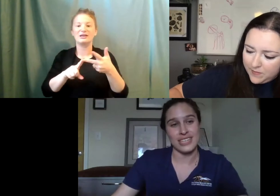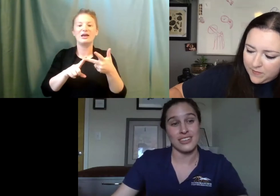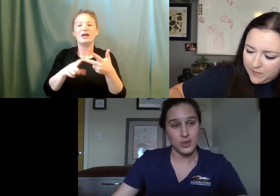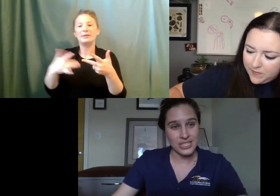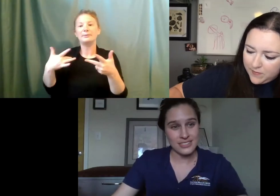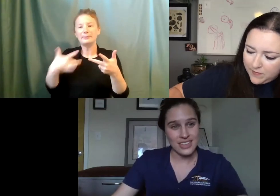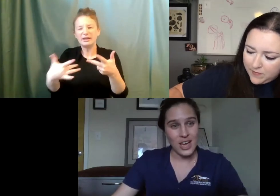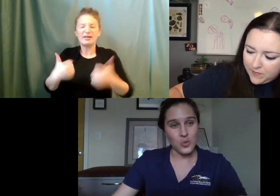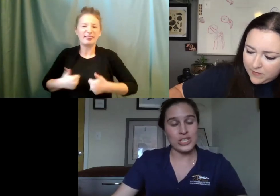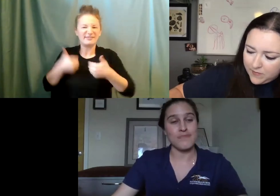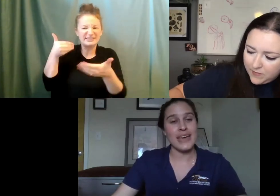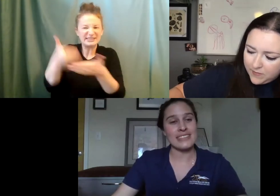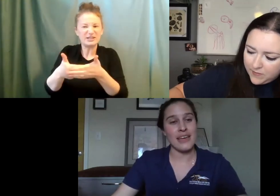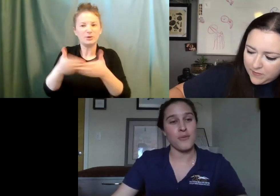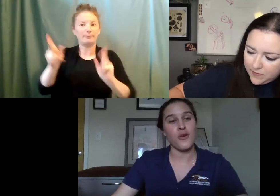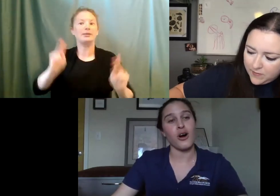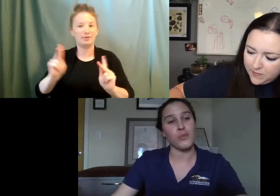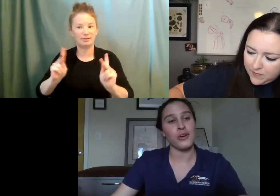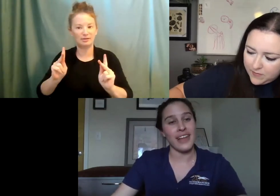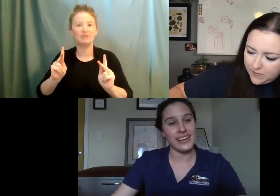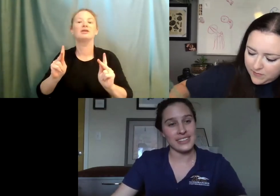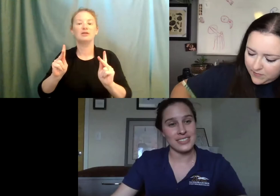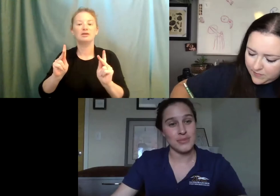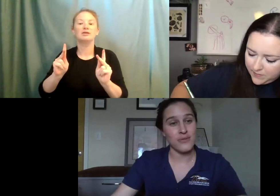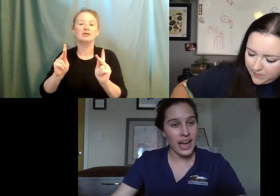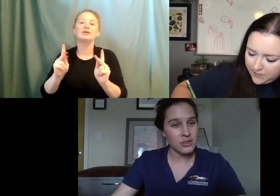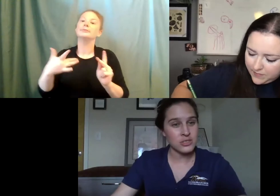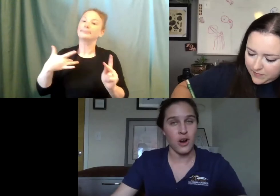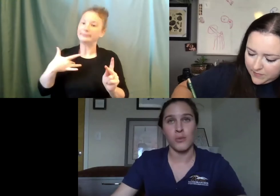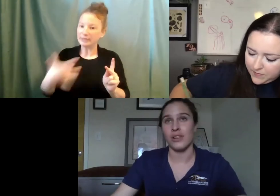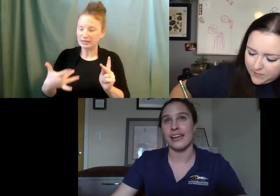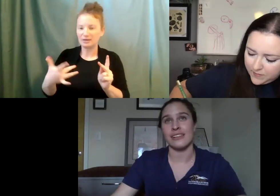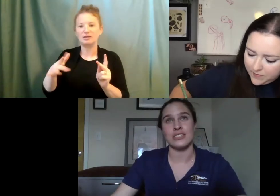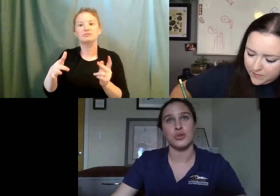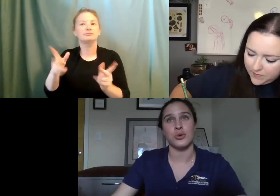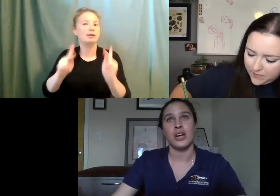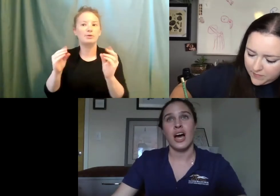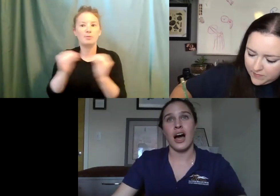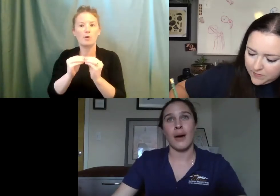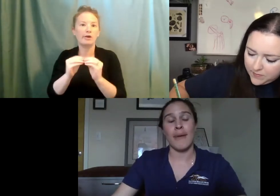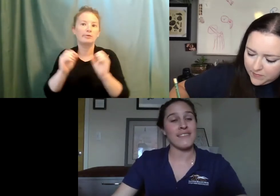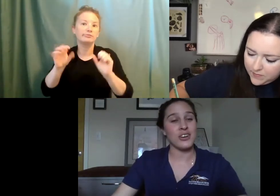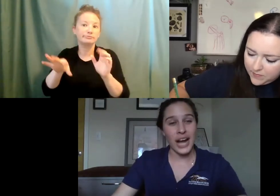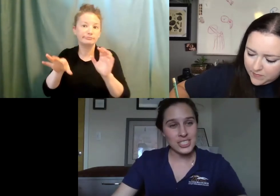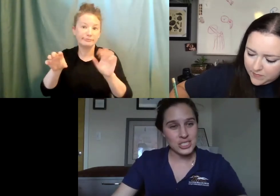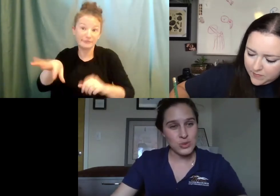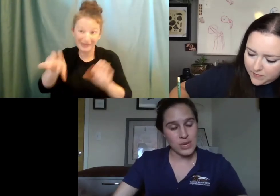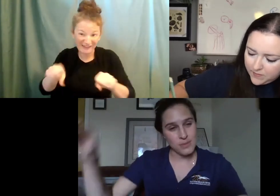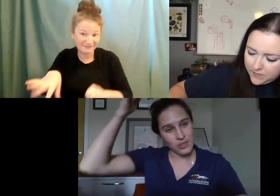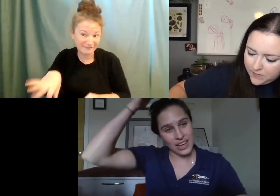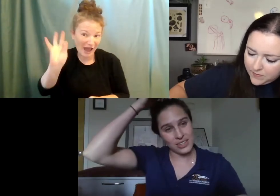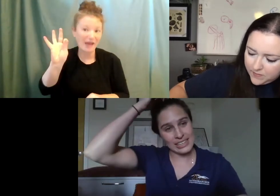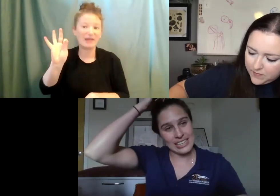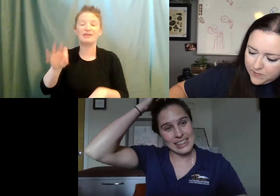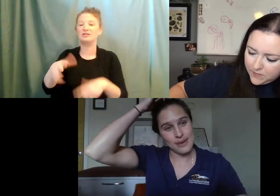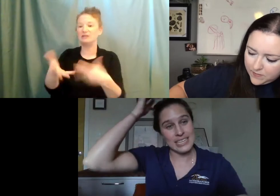proximity to humans, which makes them far more likely to be found far more likely to, um, have interactions with